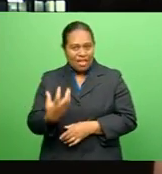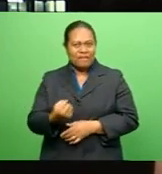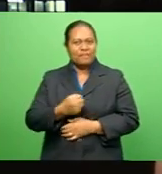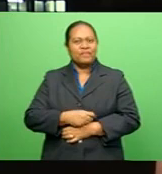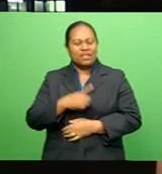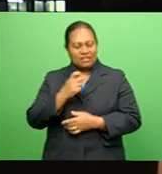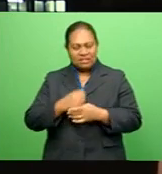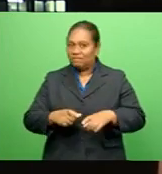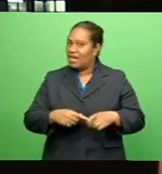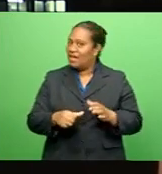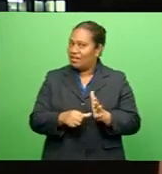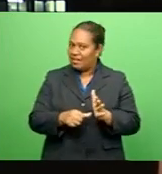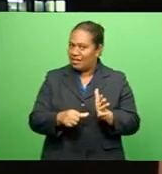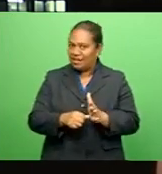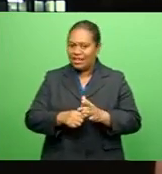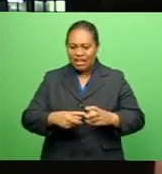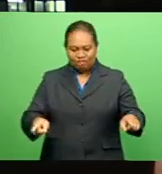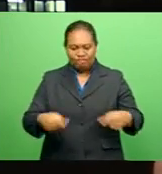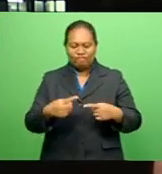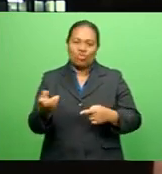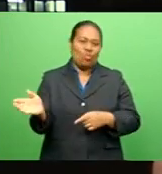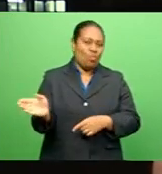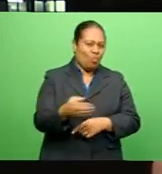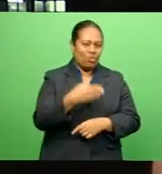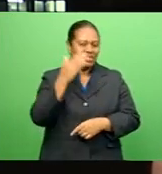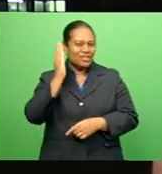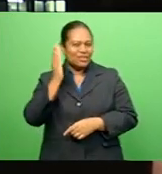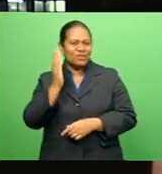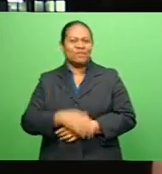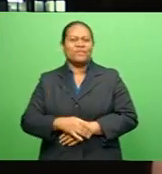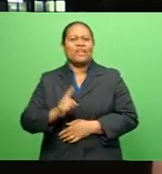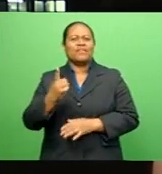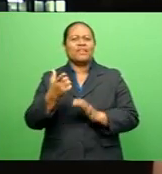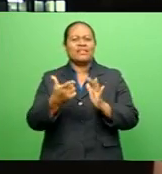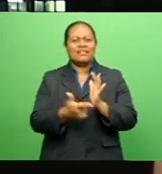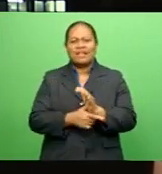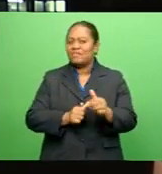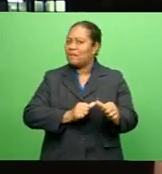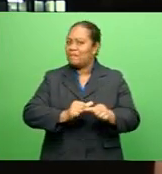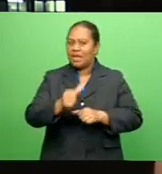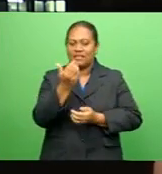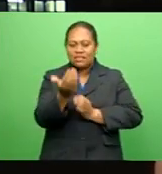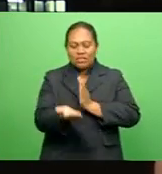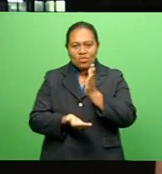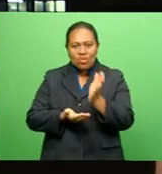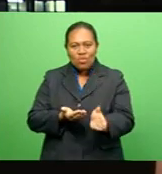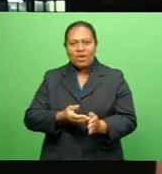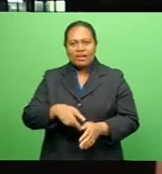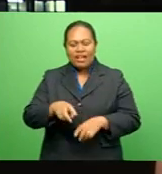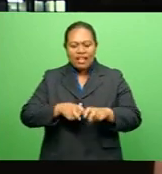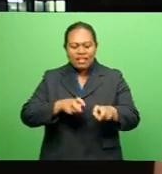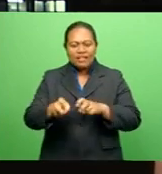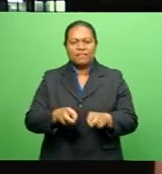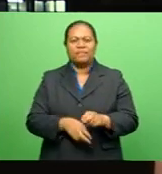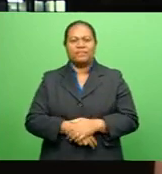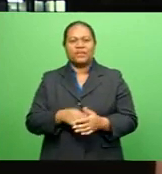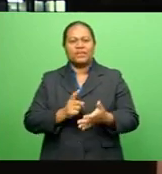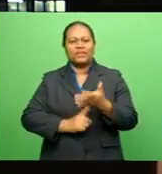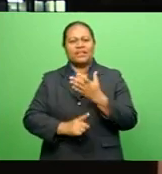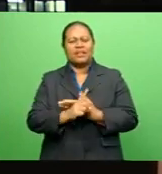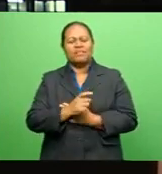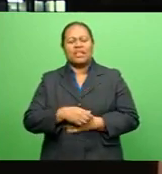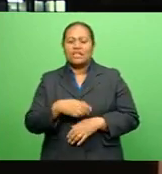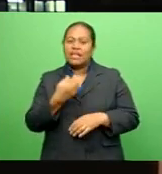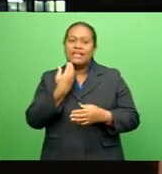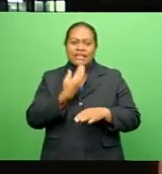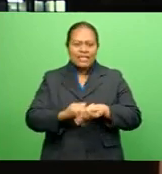stiff competition from participating schools Also, for the first time, the Best Athlete Award was given To two field athletes who set